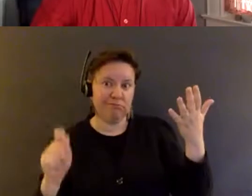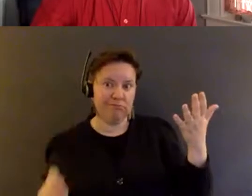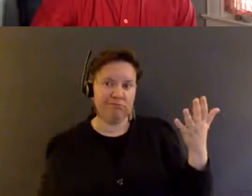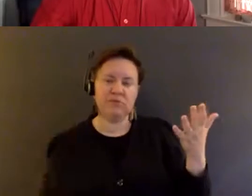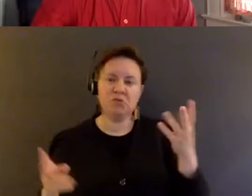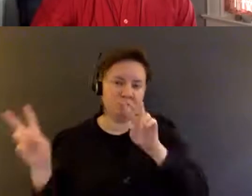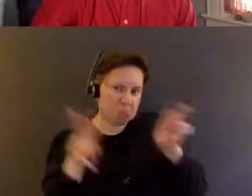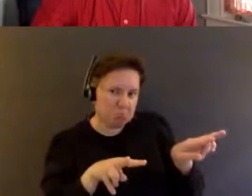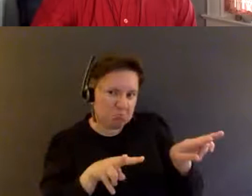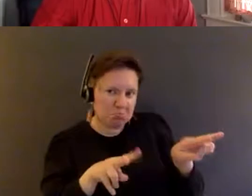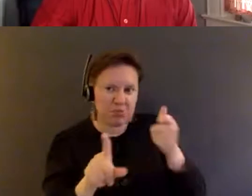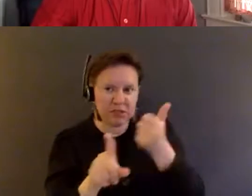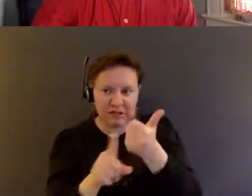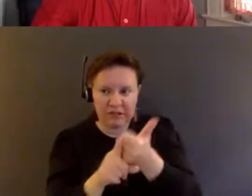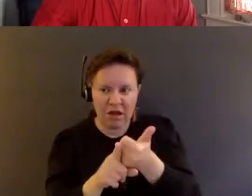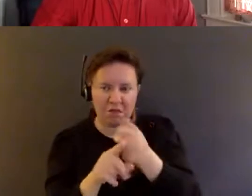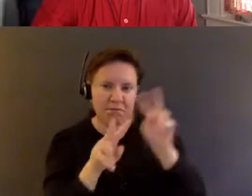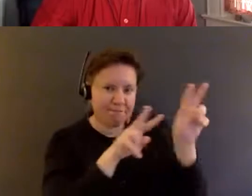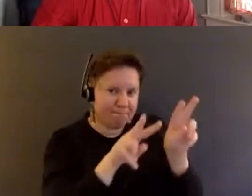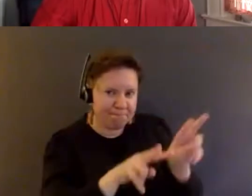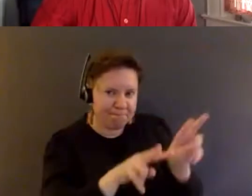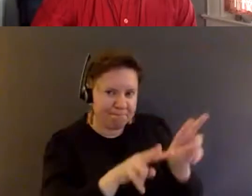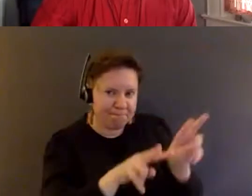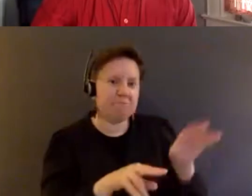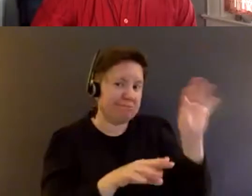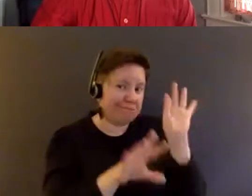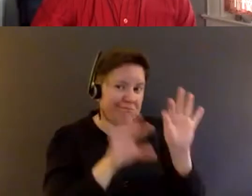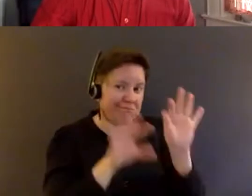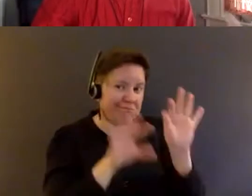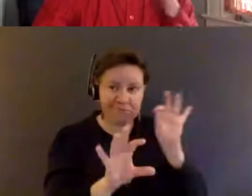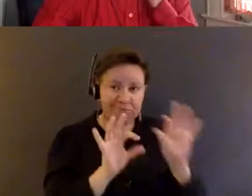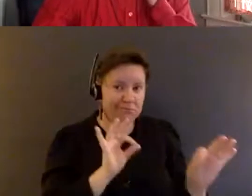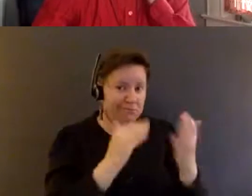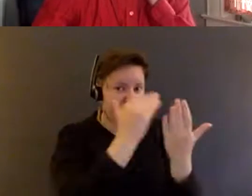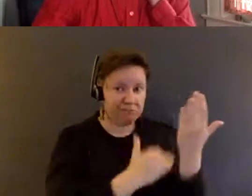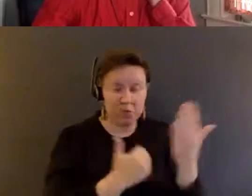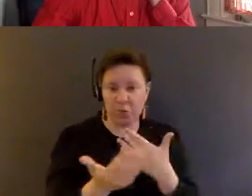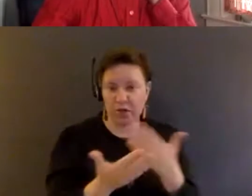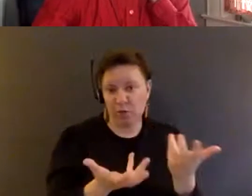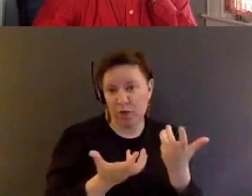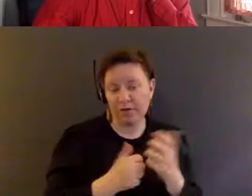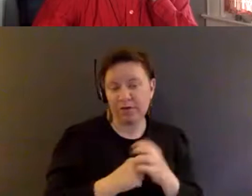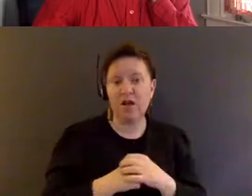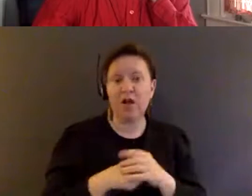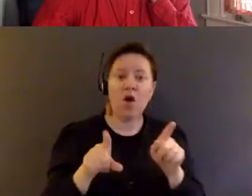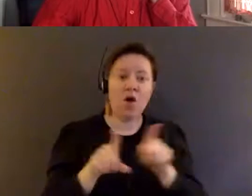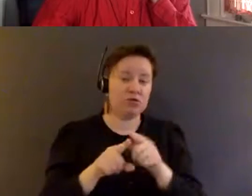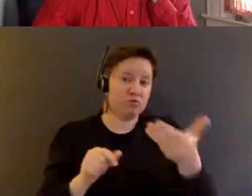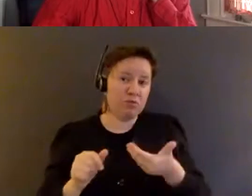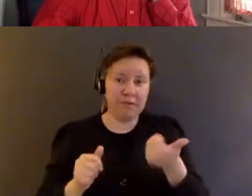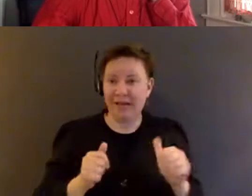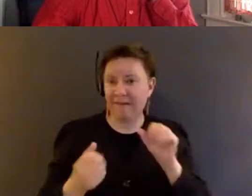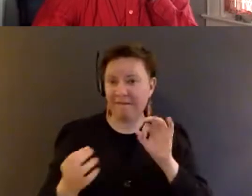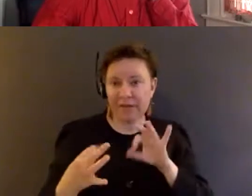to that page and just pick and choose, uh, whatever you want. Uh, I also welcome any feedback about,